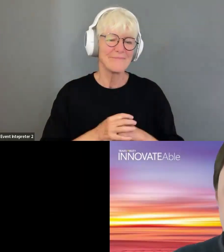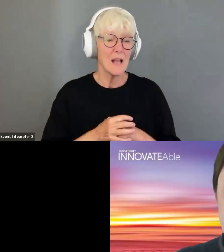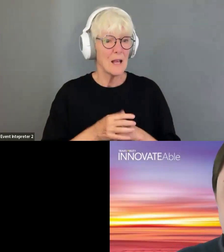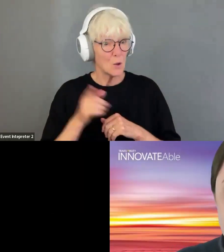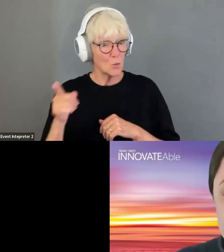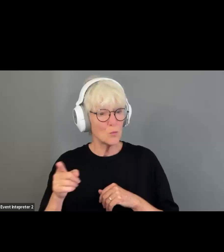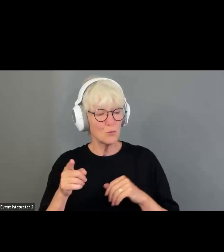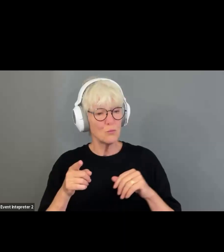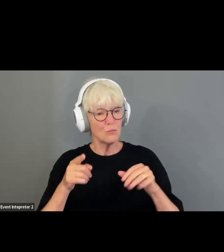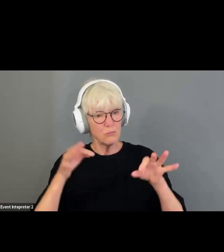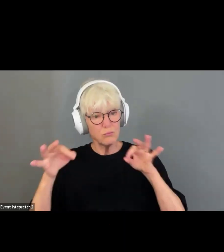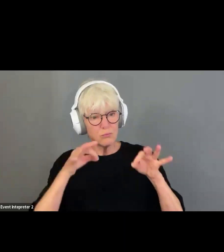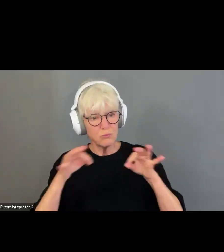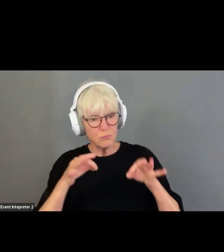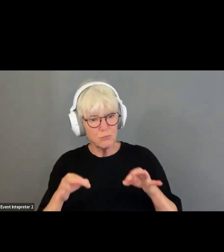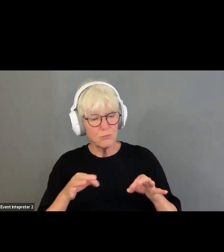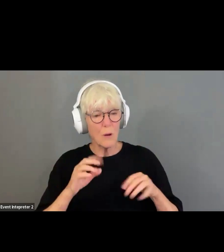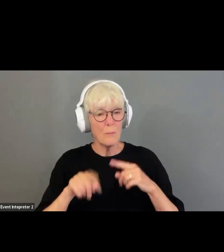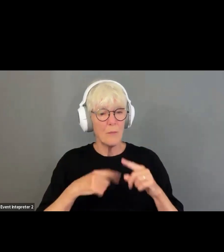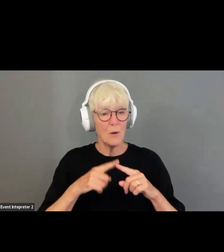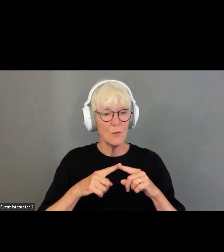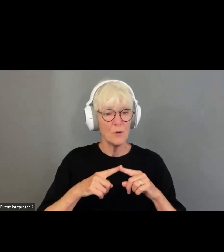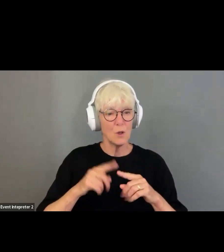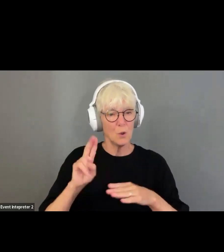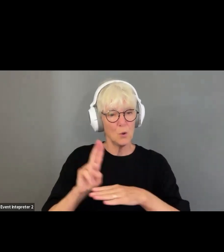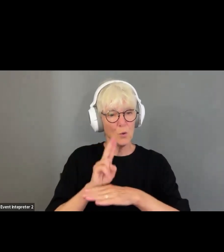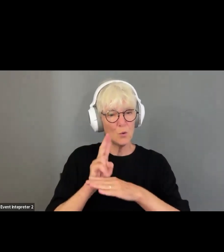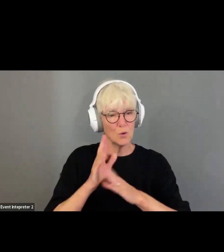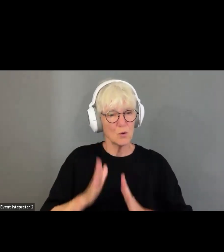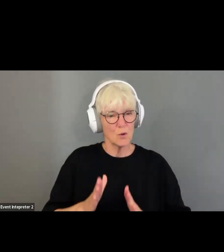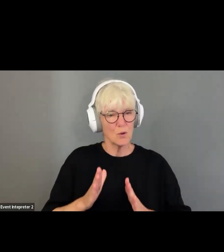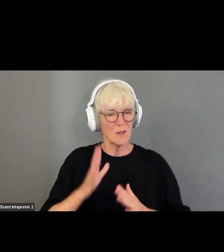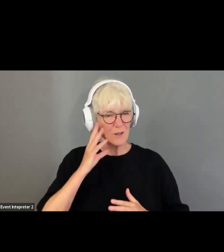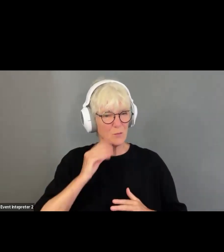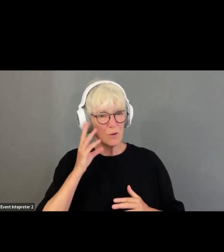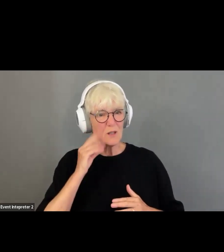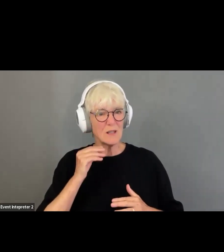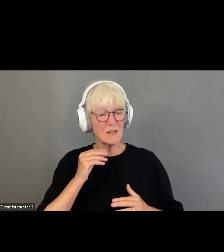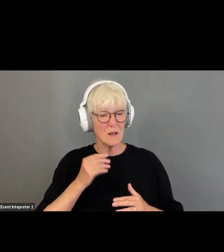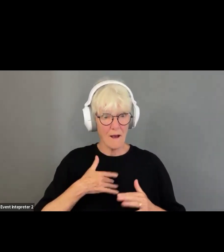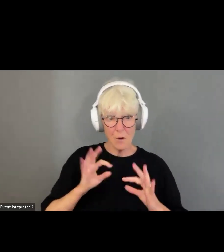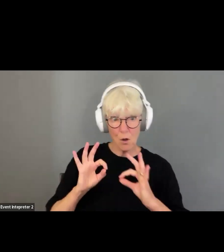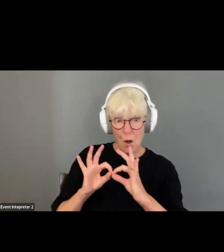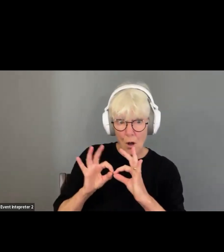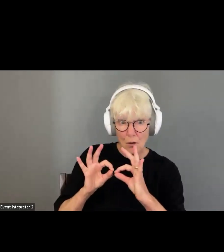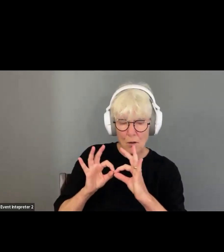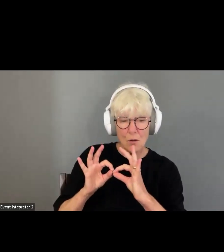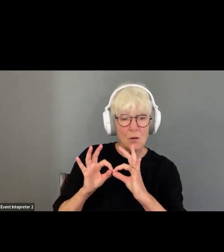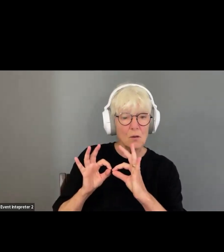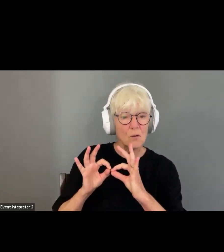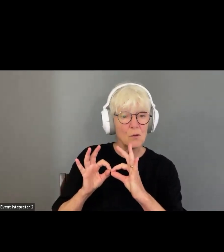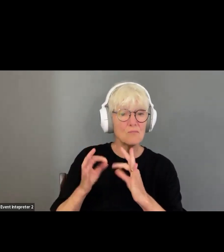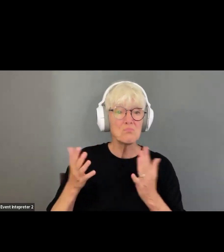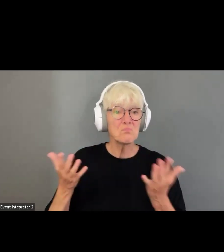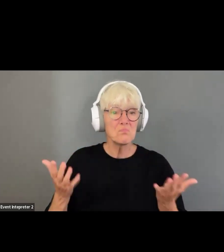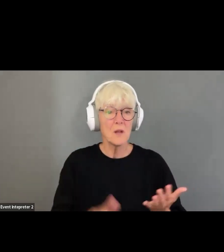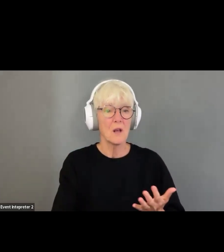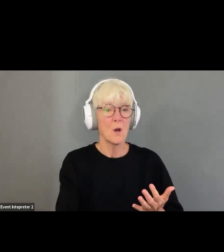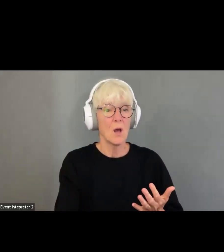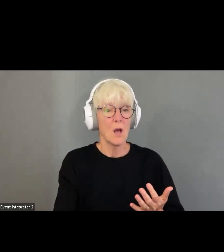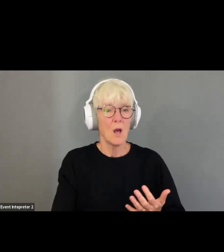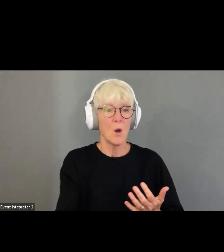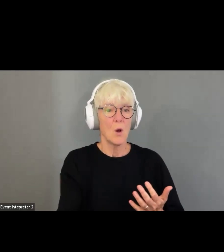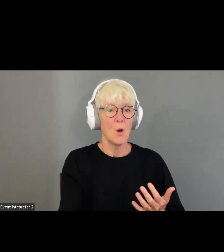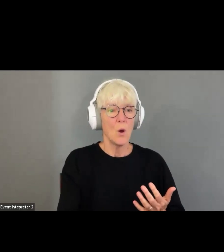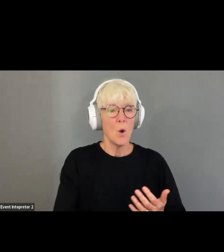little bit more about the user experience? Uh, is there a cost to the user? How does the cost model and how